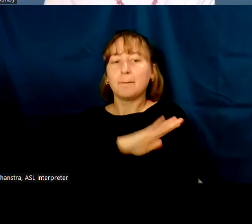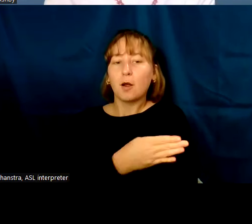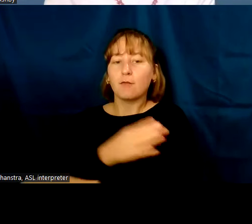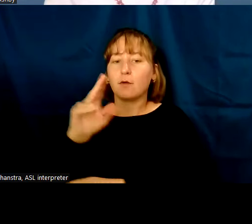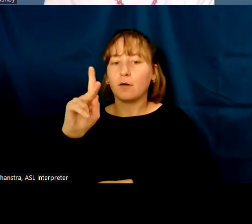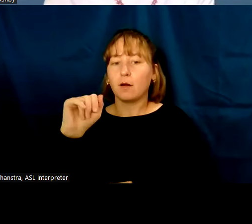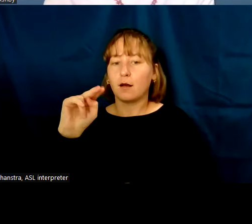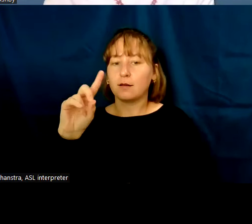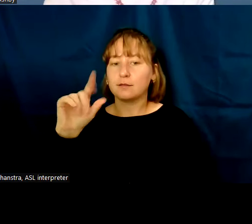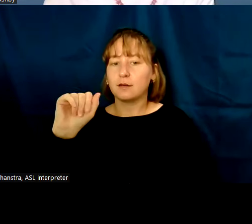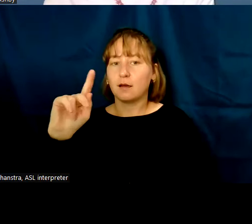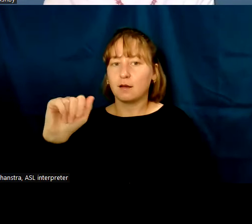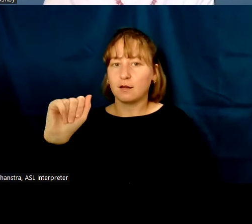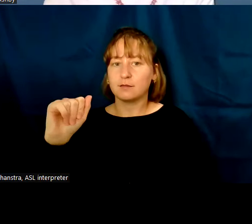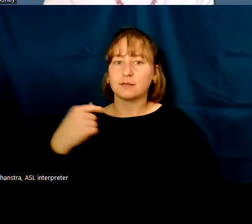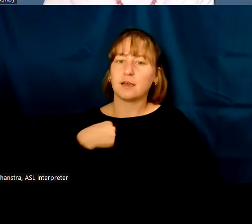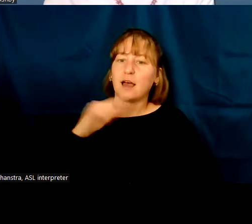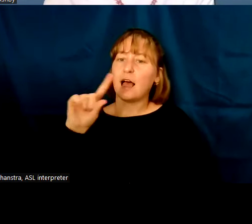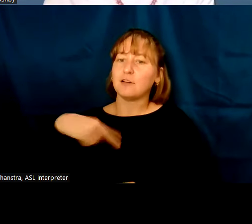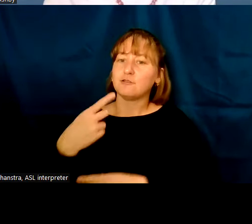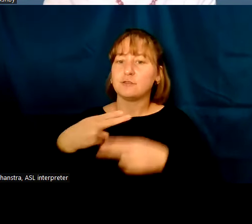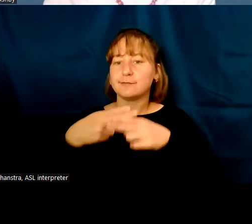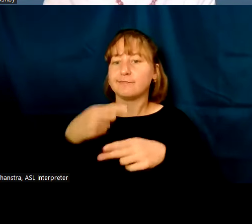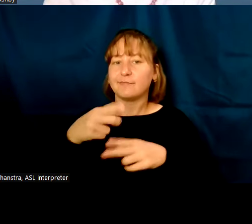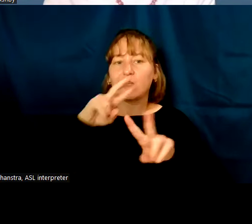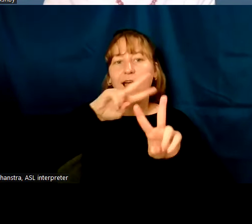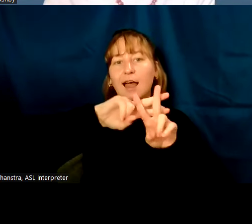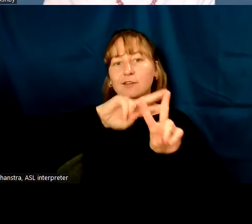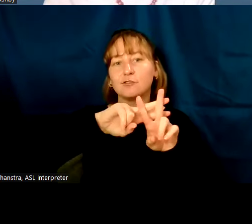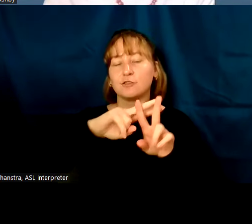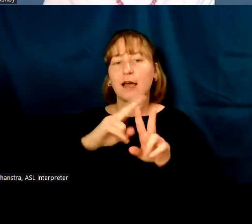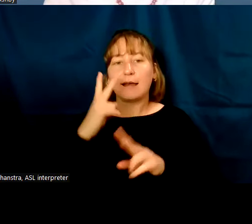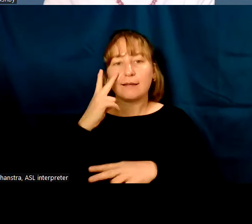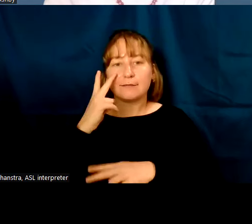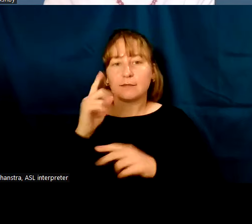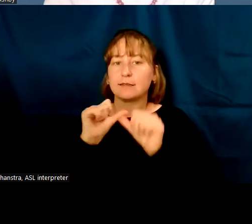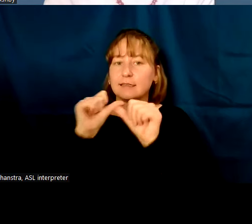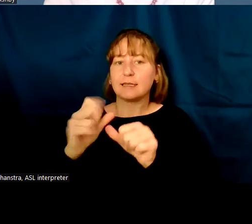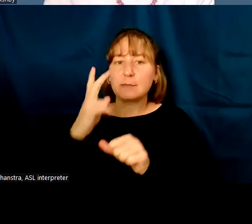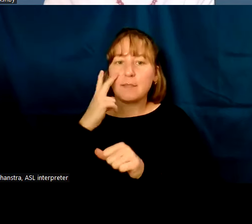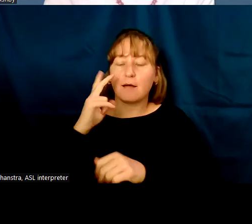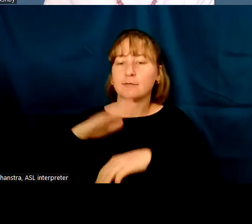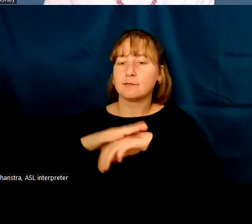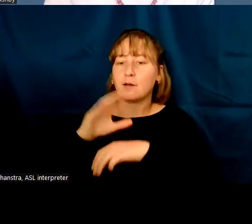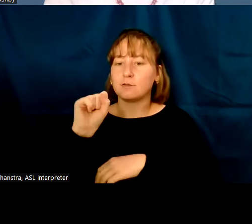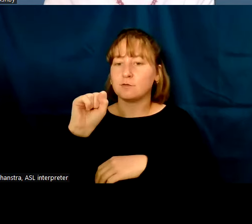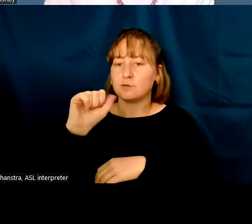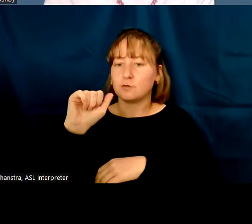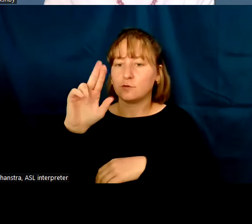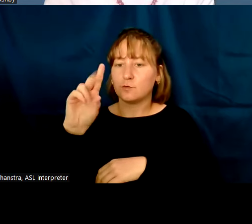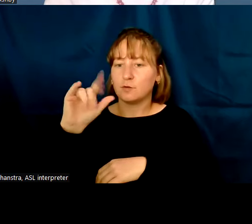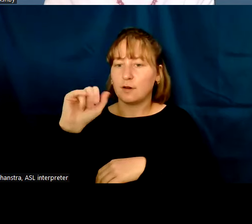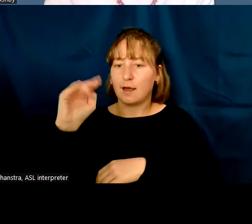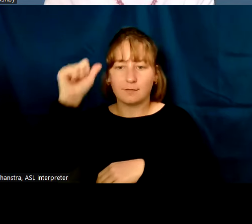referred to this hashtag keep eyes on Sudan, because there is an atrocious war going